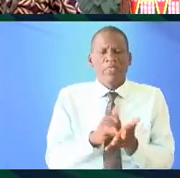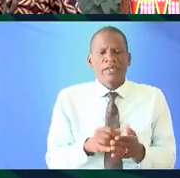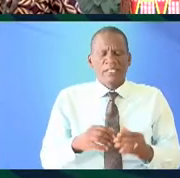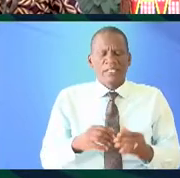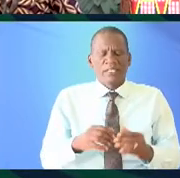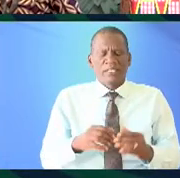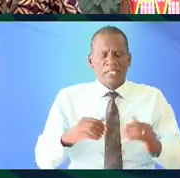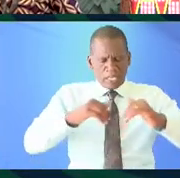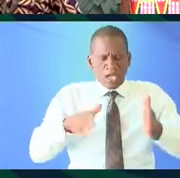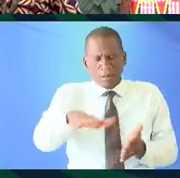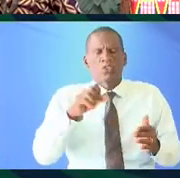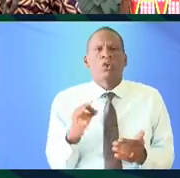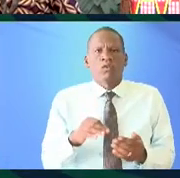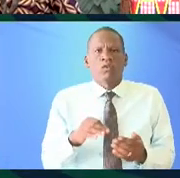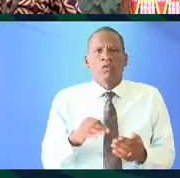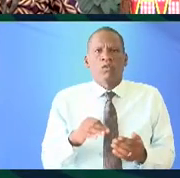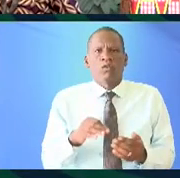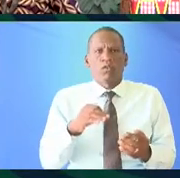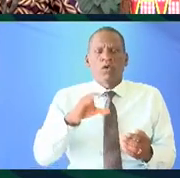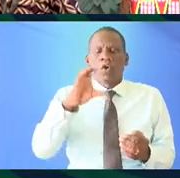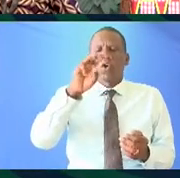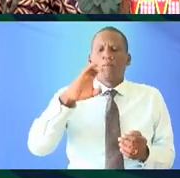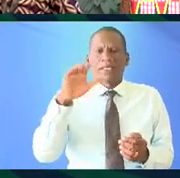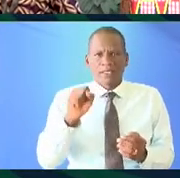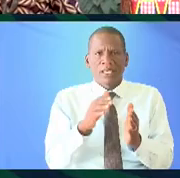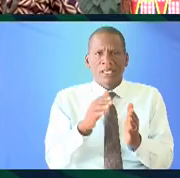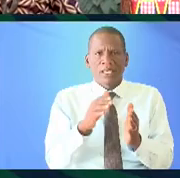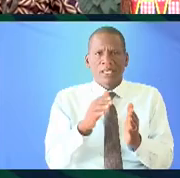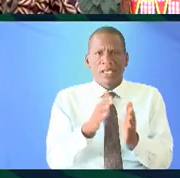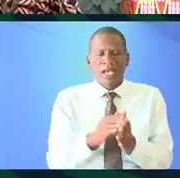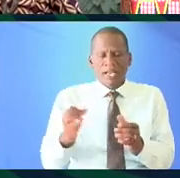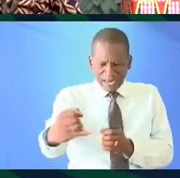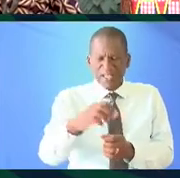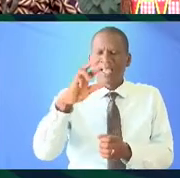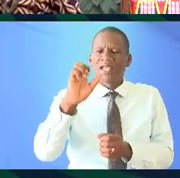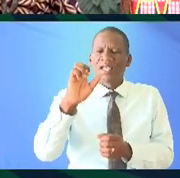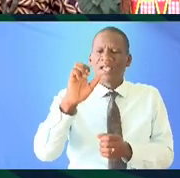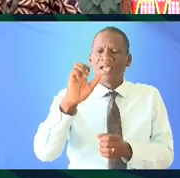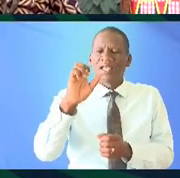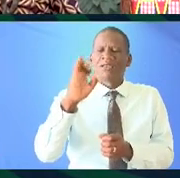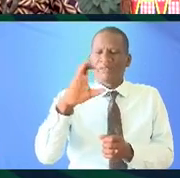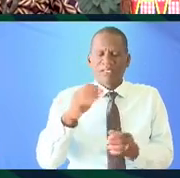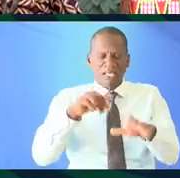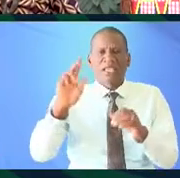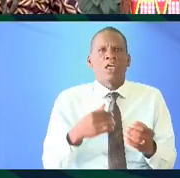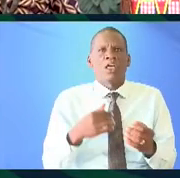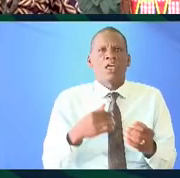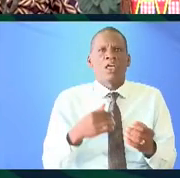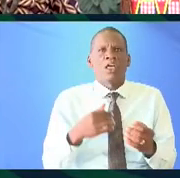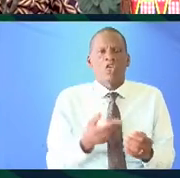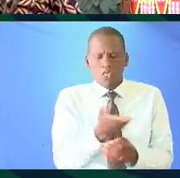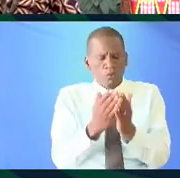that's the space and place of comics and graphic novels in Kenya